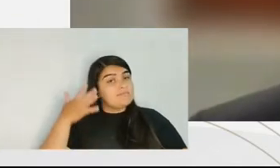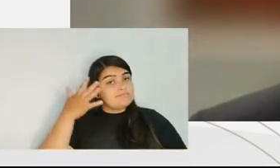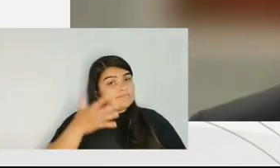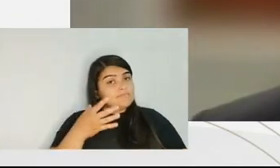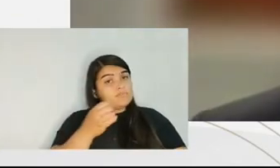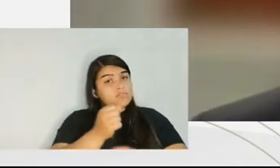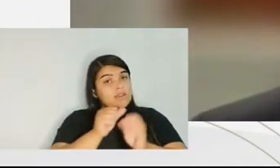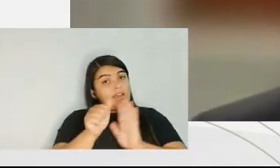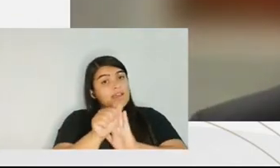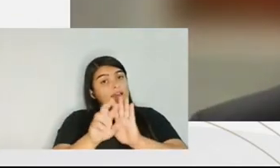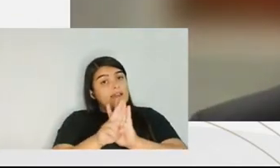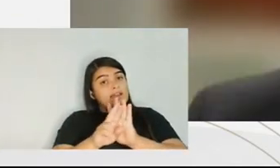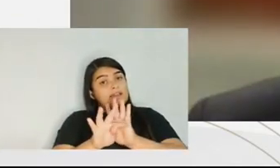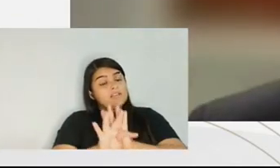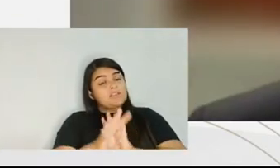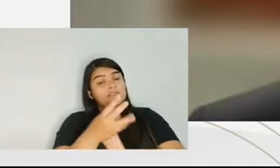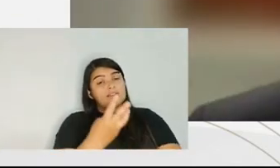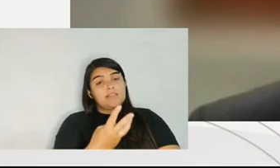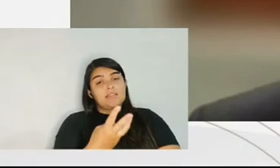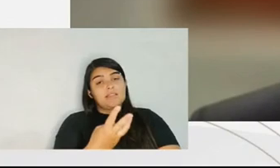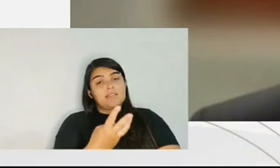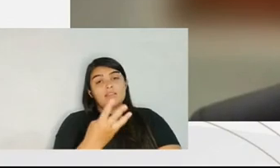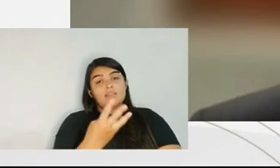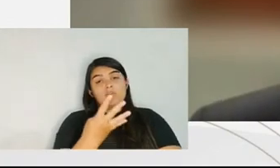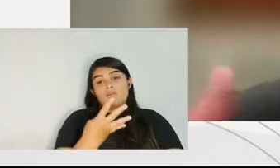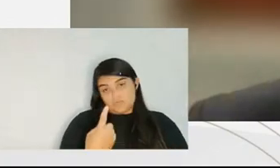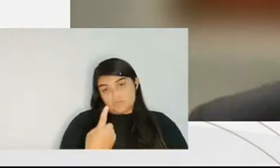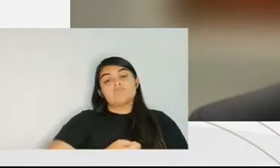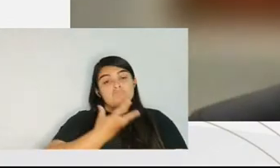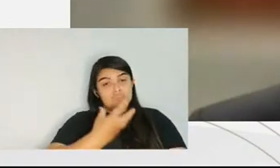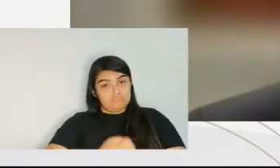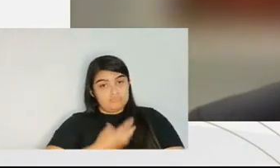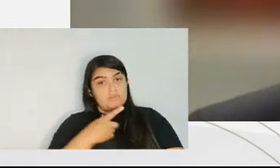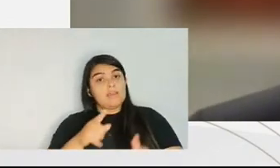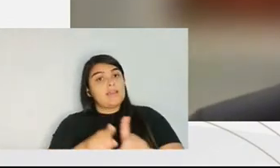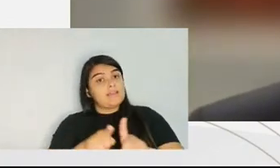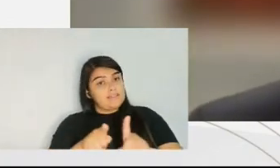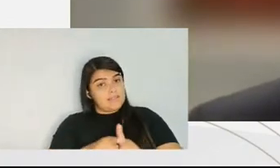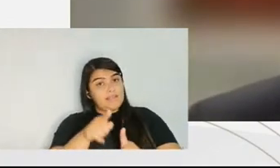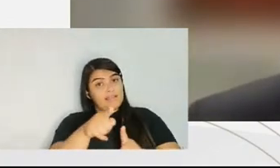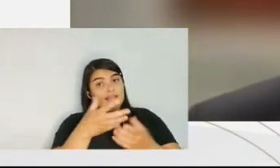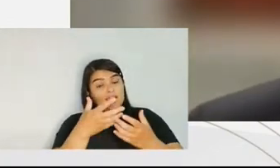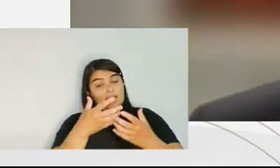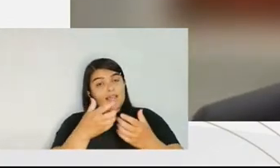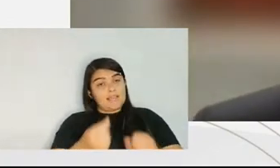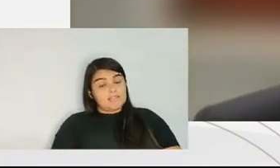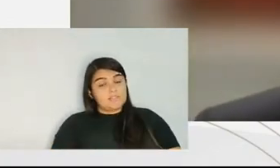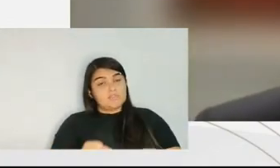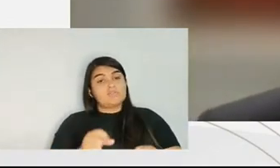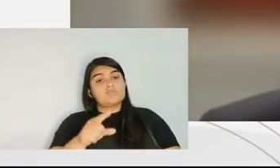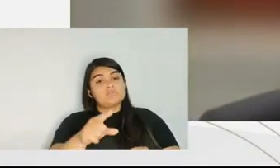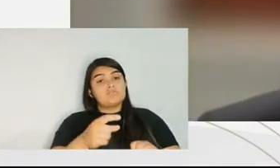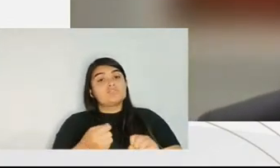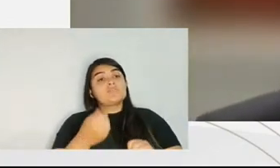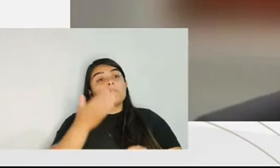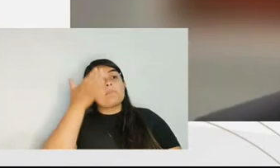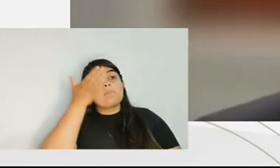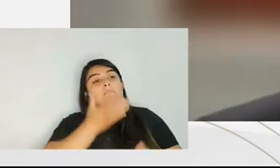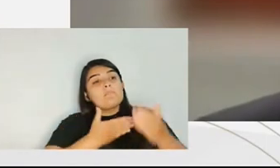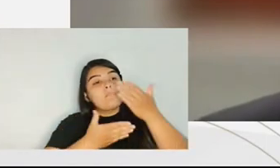demands are that they plea guilty and renouncing